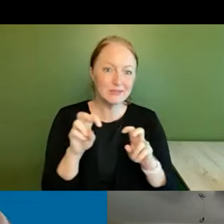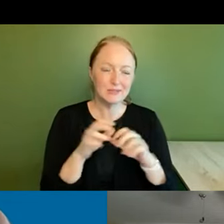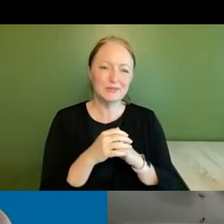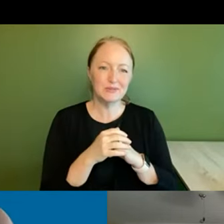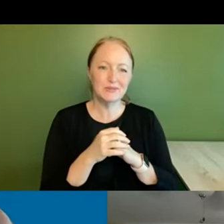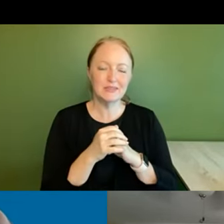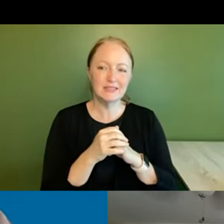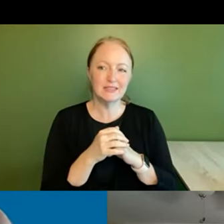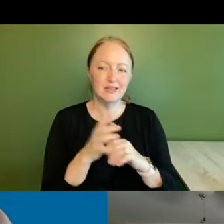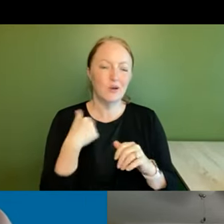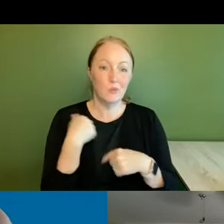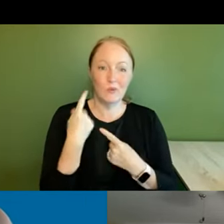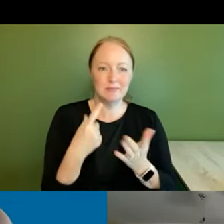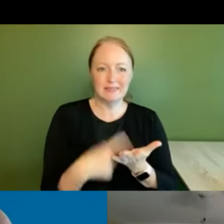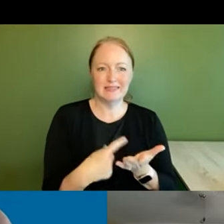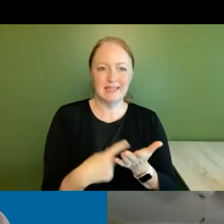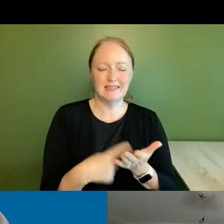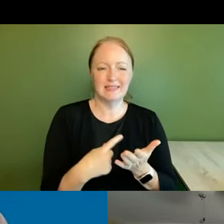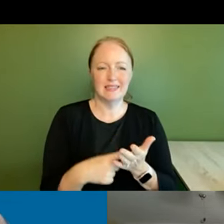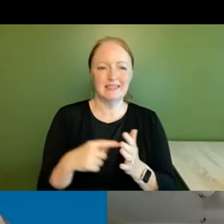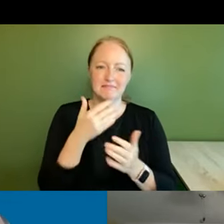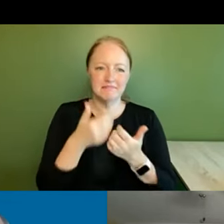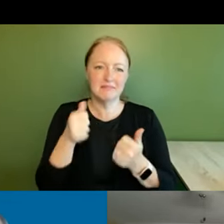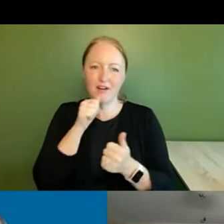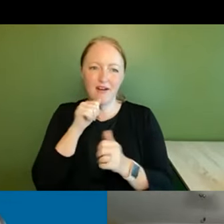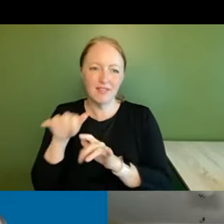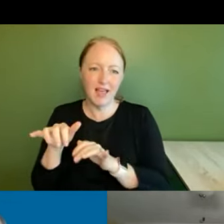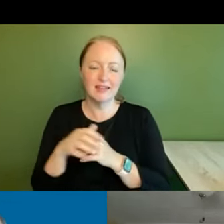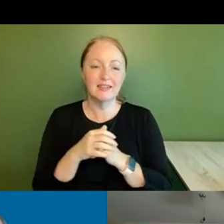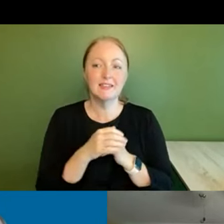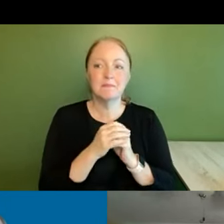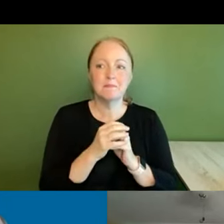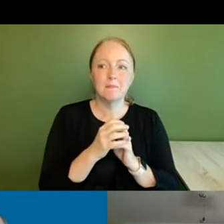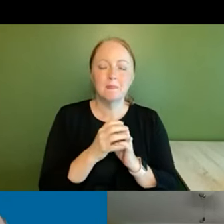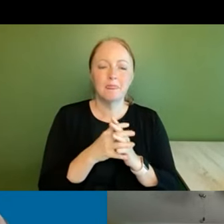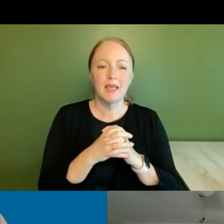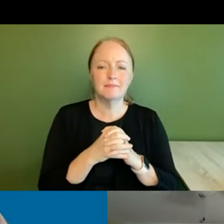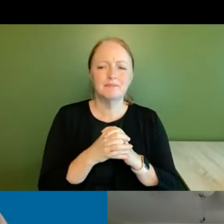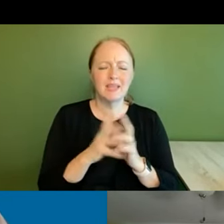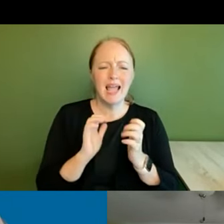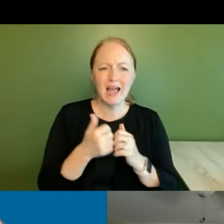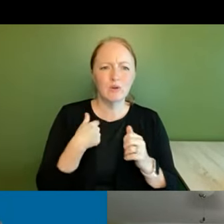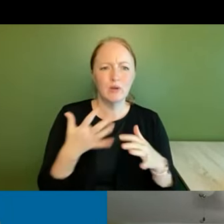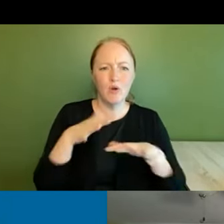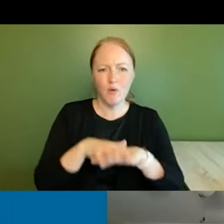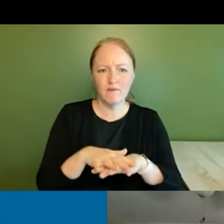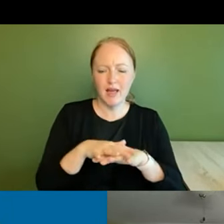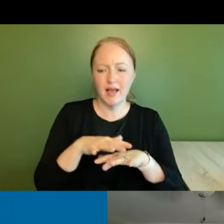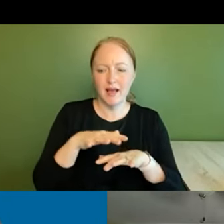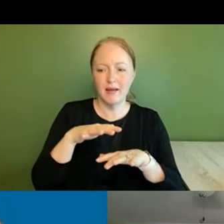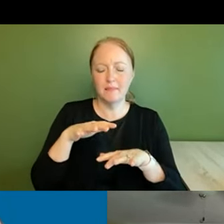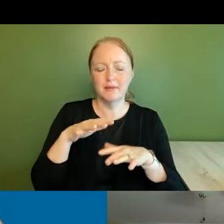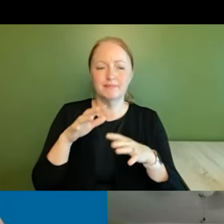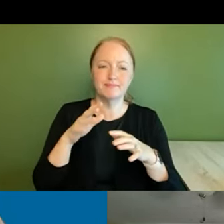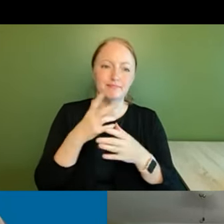we've been discussing offline and that is this the area of how do we overlap between or